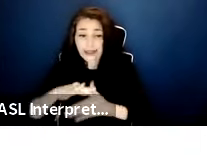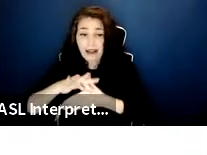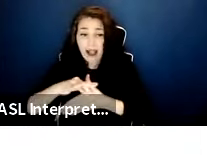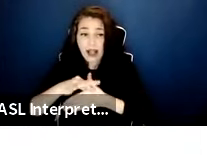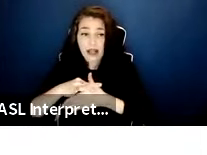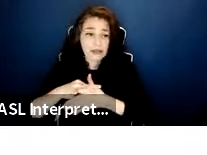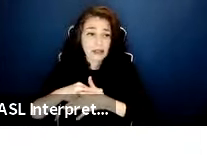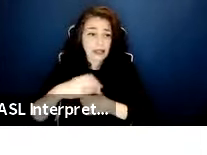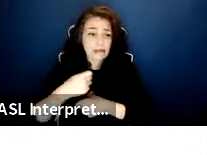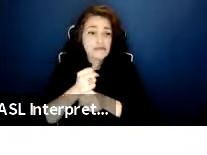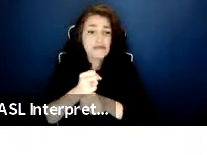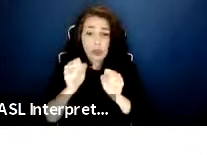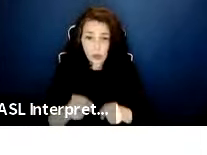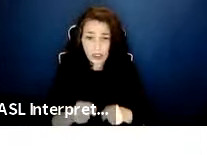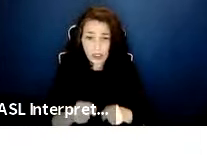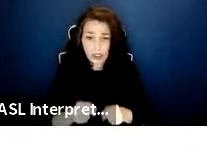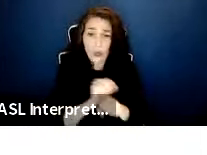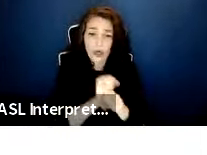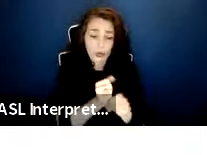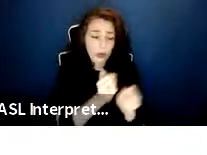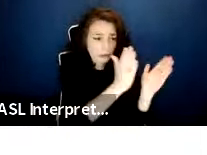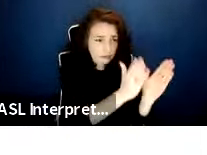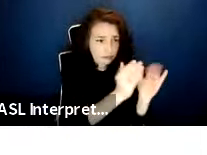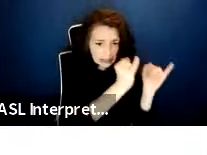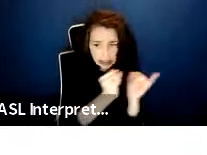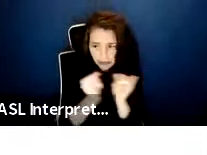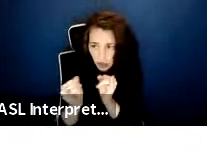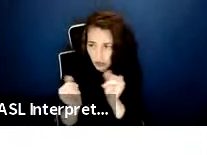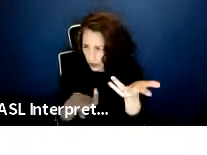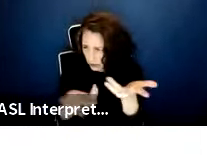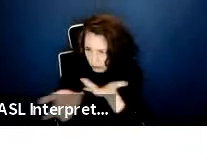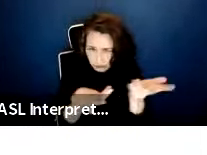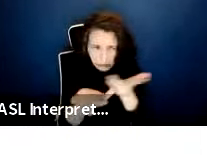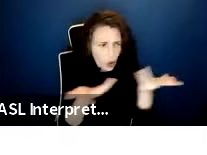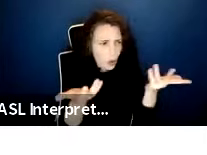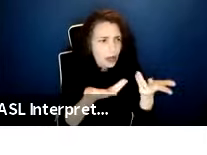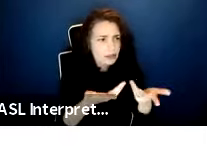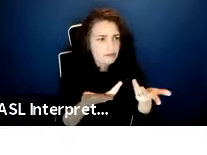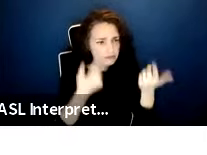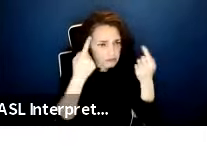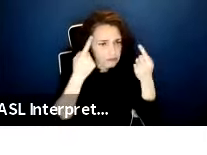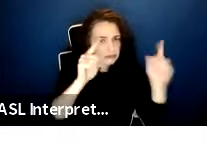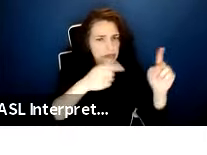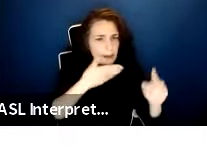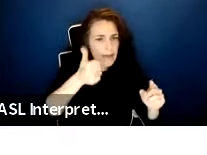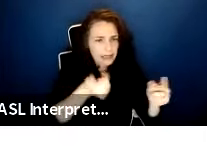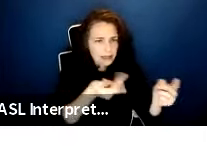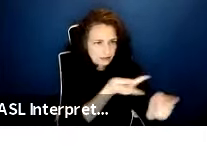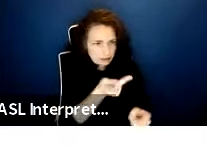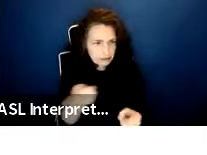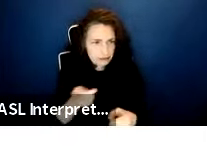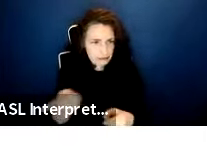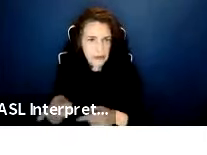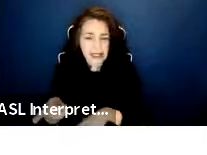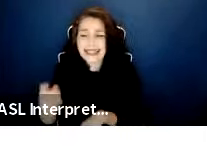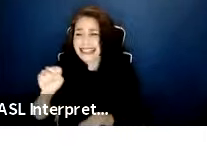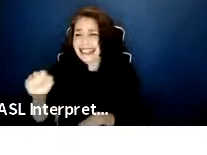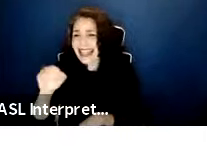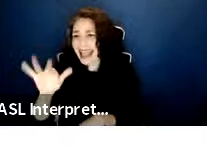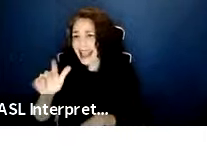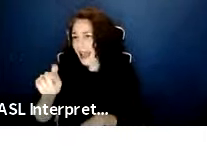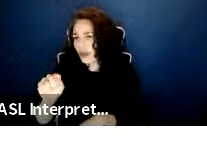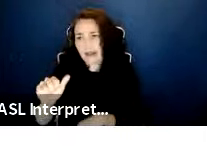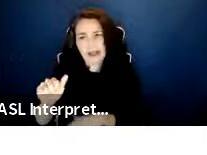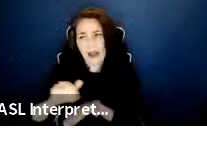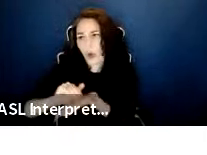with each of your individual performers to work out an arrangement that works best for both of you. Of course, SAG-AFTRA can't waive any laws or